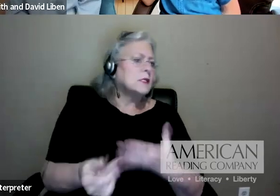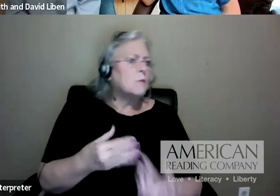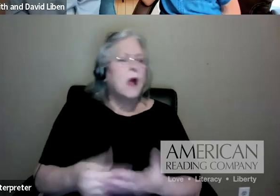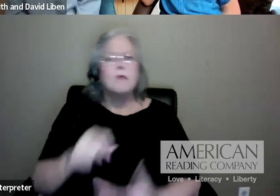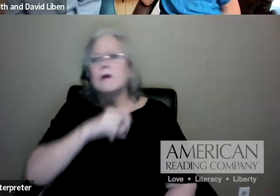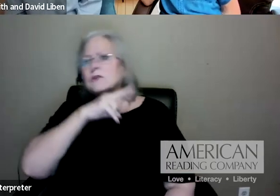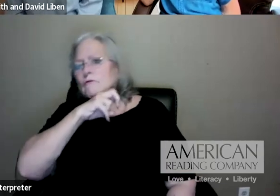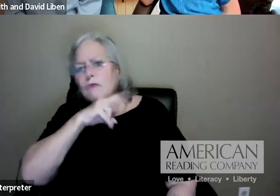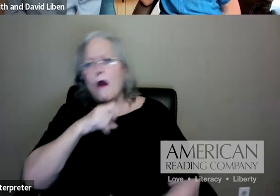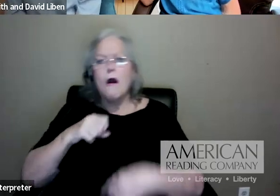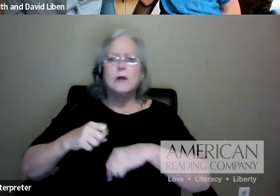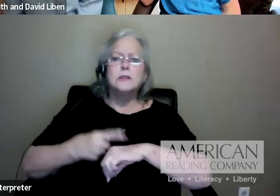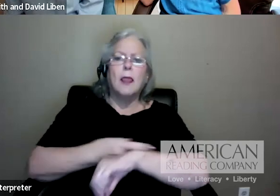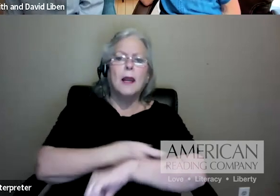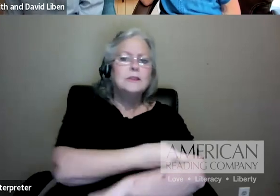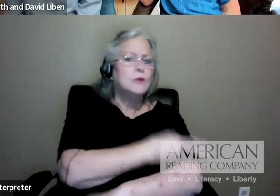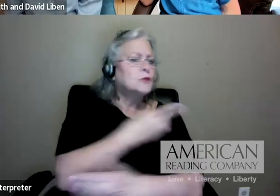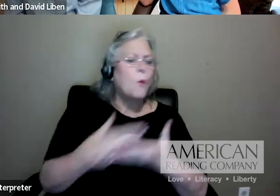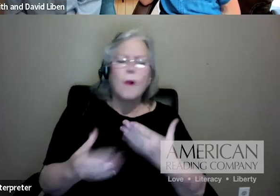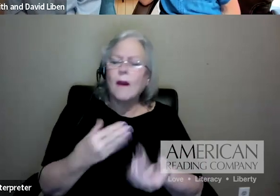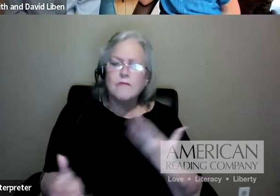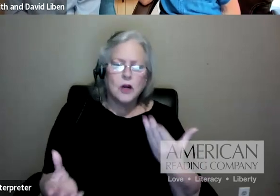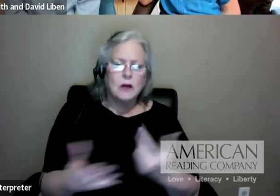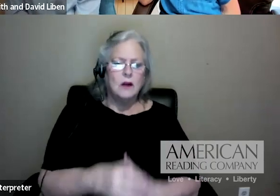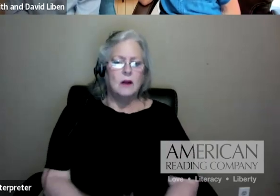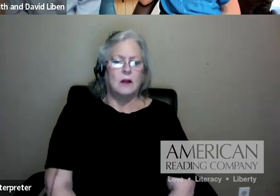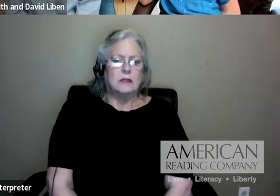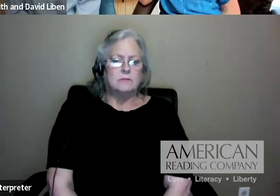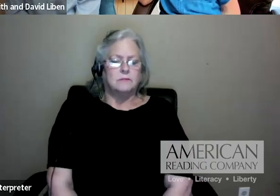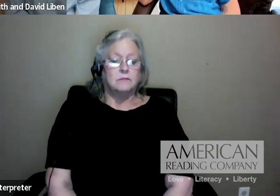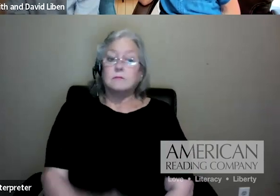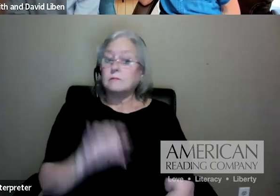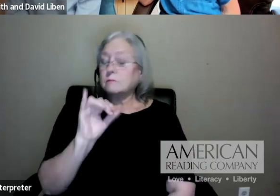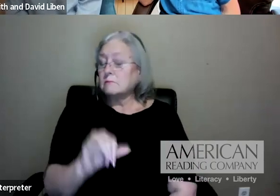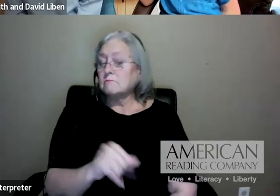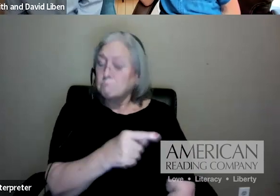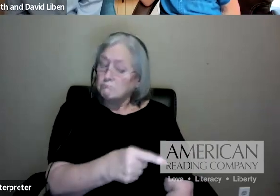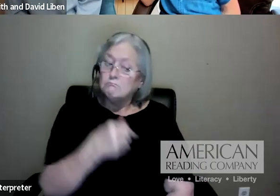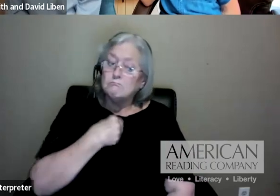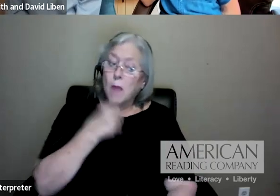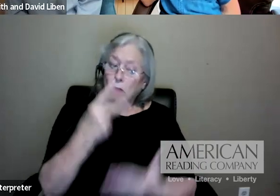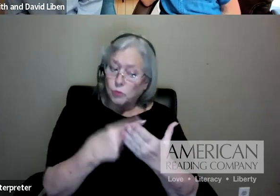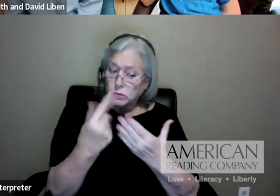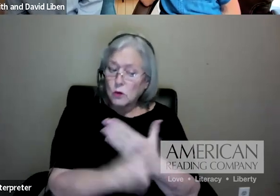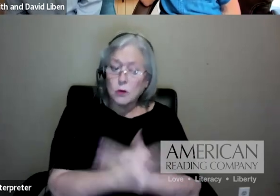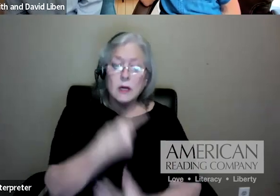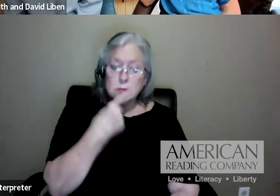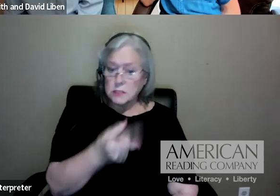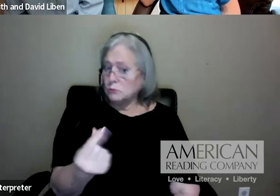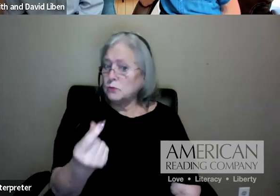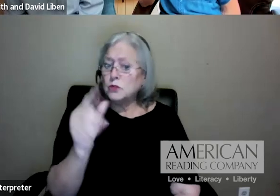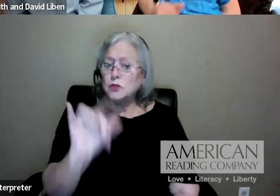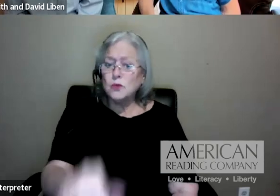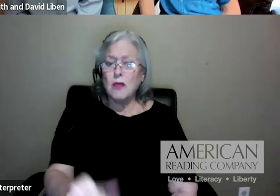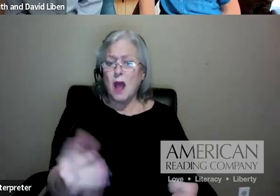building of knowledge. There are programs that claim they do that, and they don't do that. They jump around from topic to topic, or they're